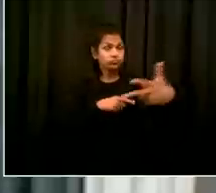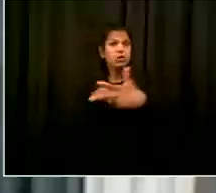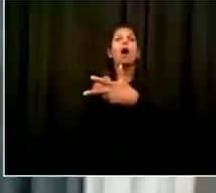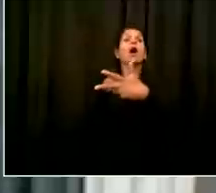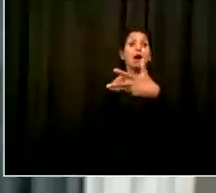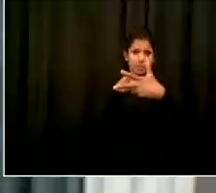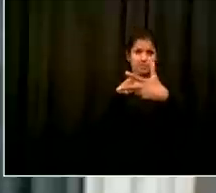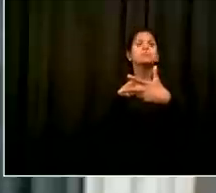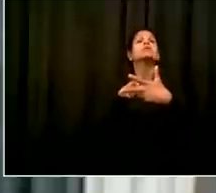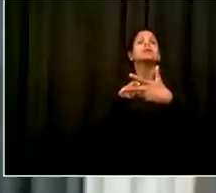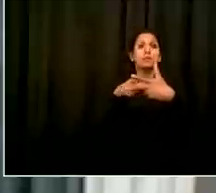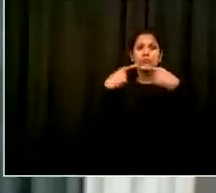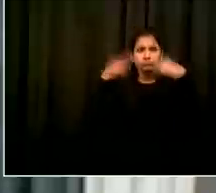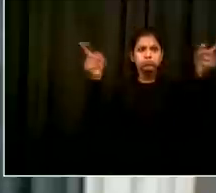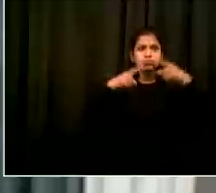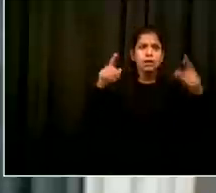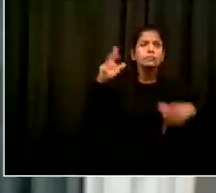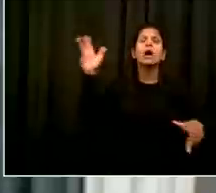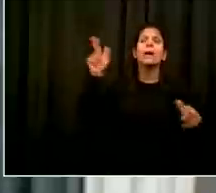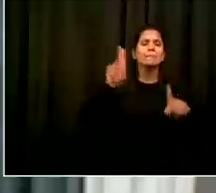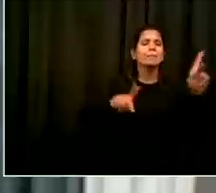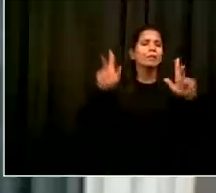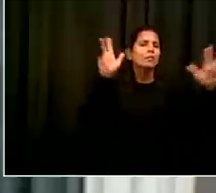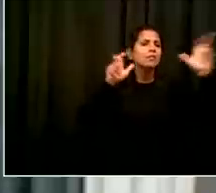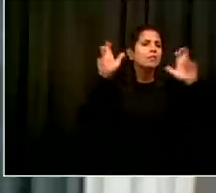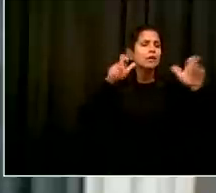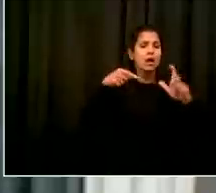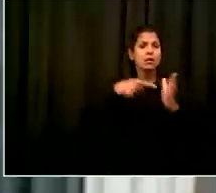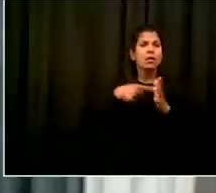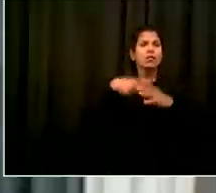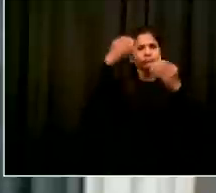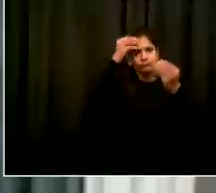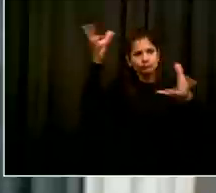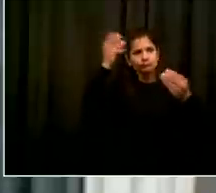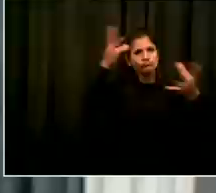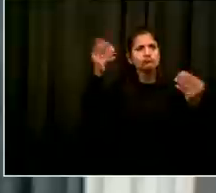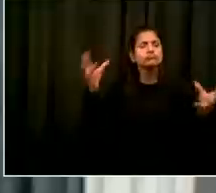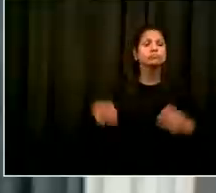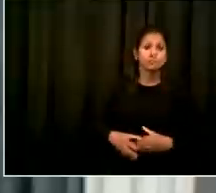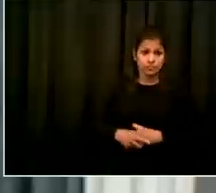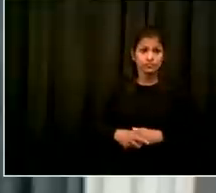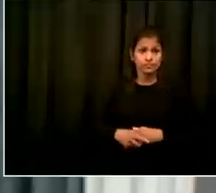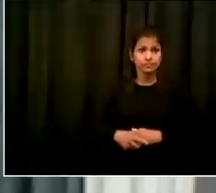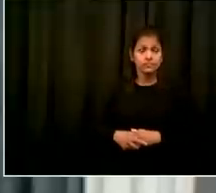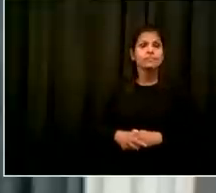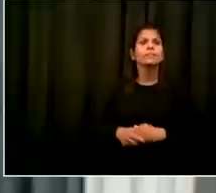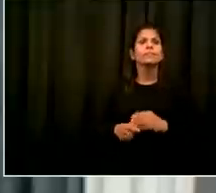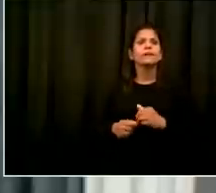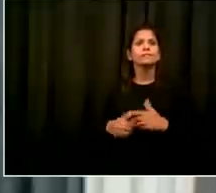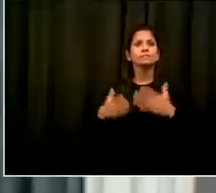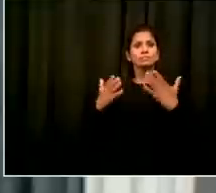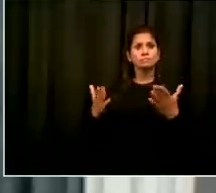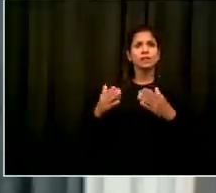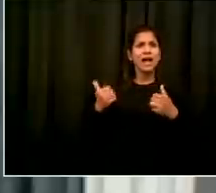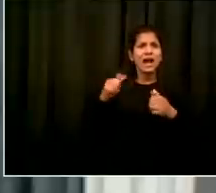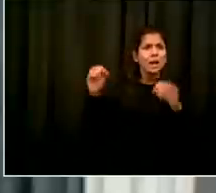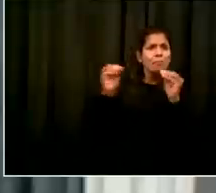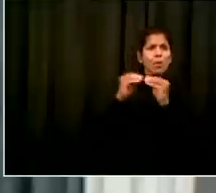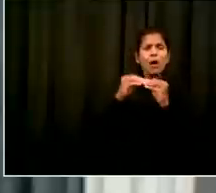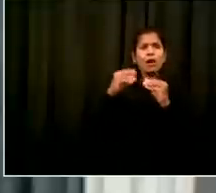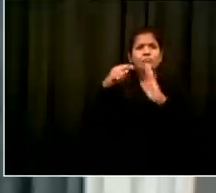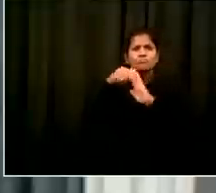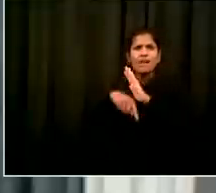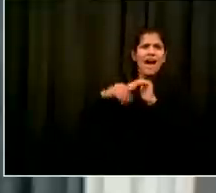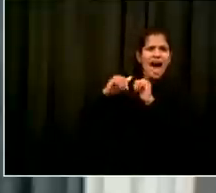organizations so that they can activate their networks to best reach New Yorkers and all of you can do